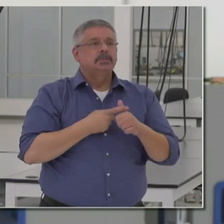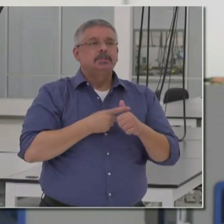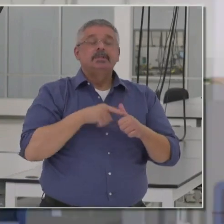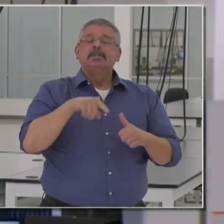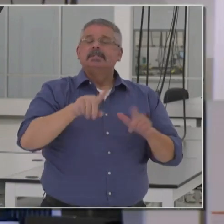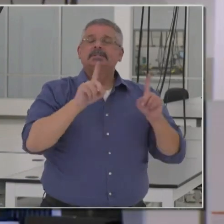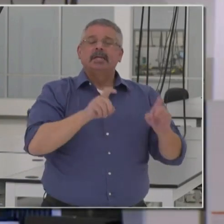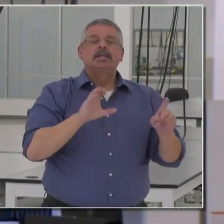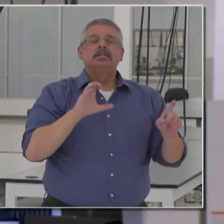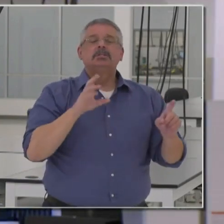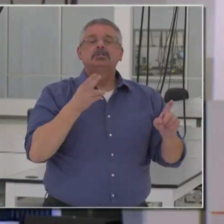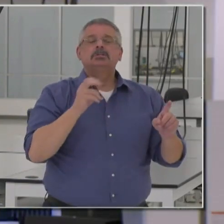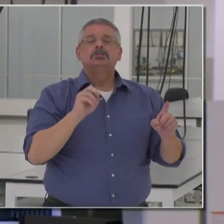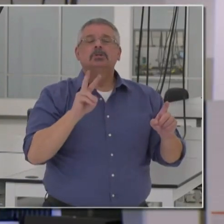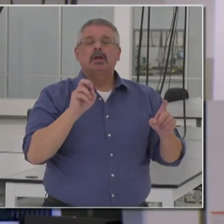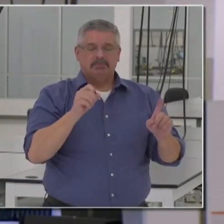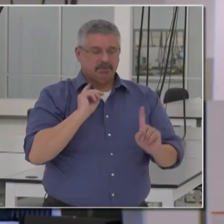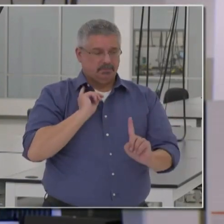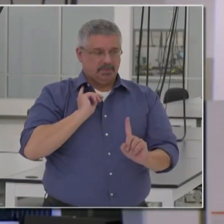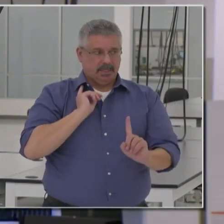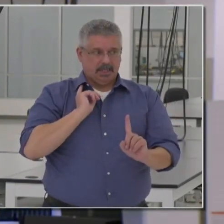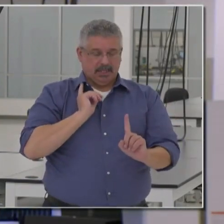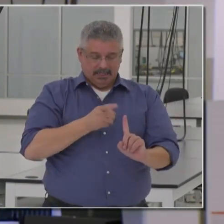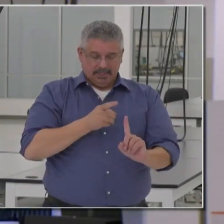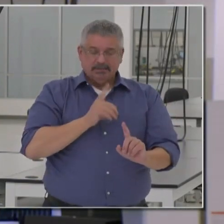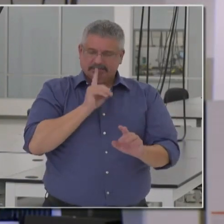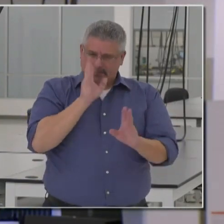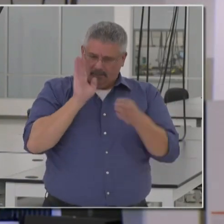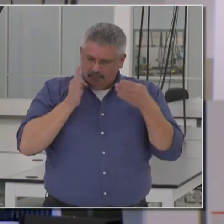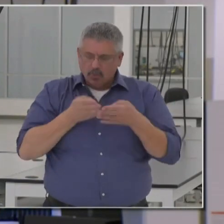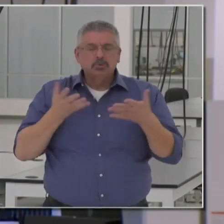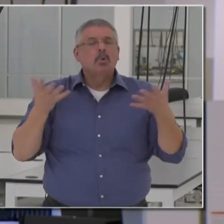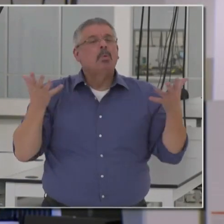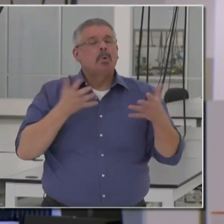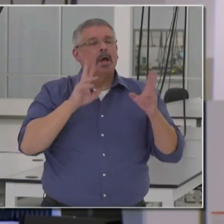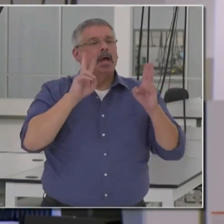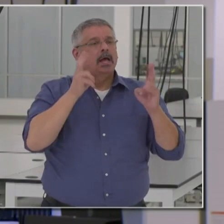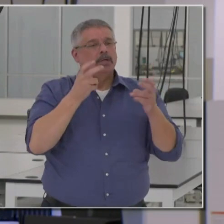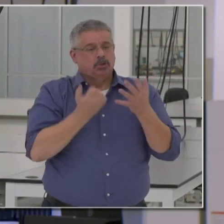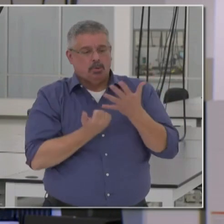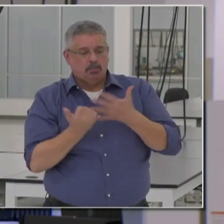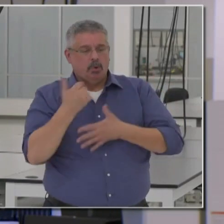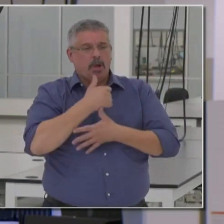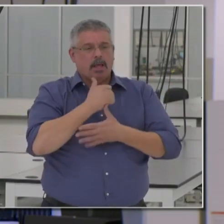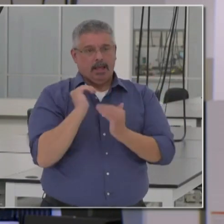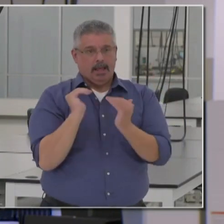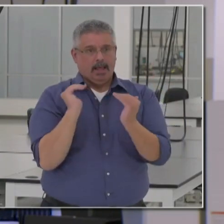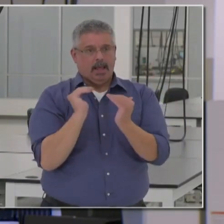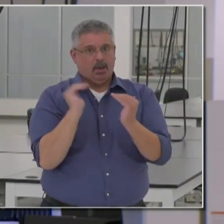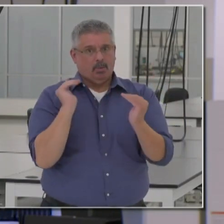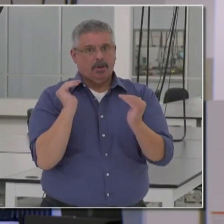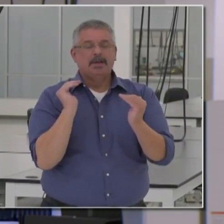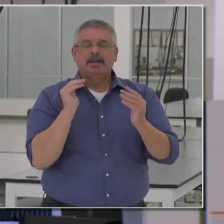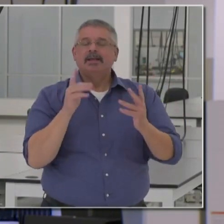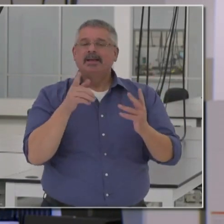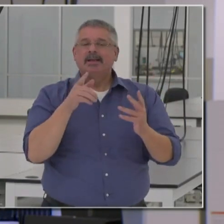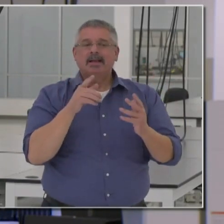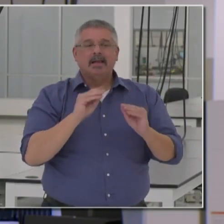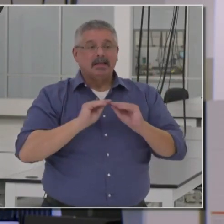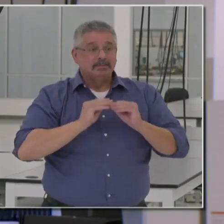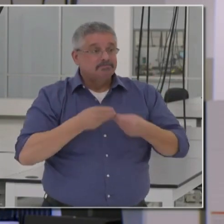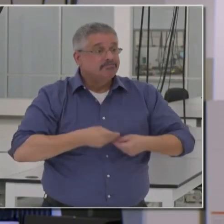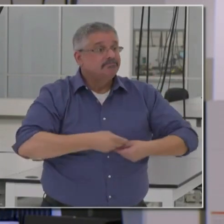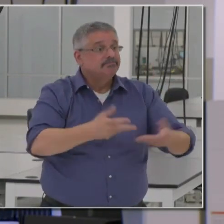task force, Dr. Chavez, particularly is focused on the issue of prioritization and equity, the distribution